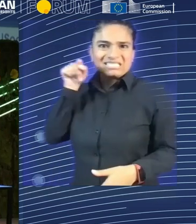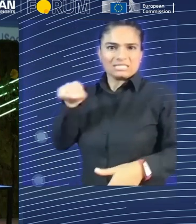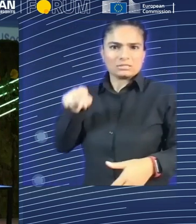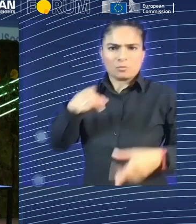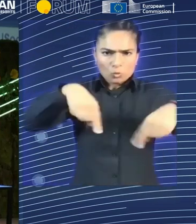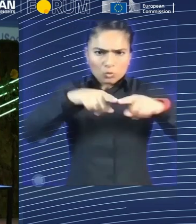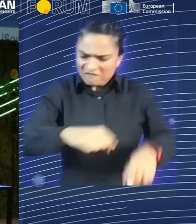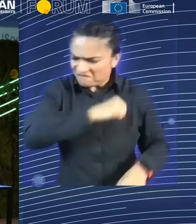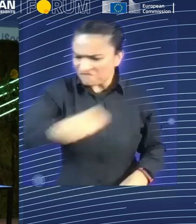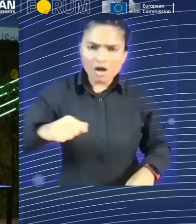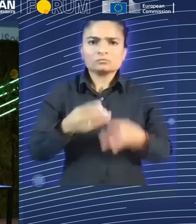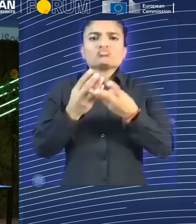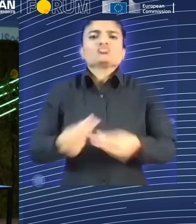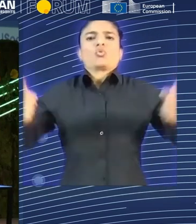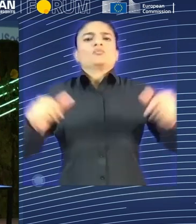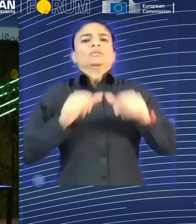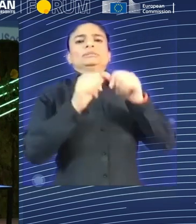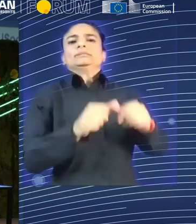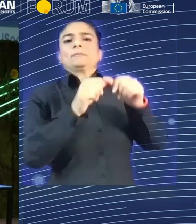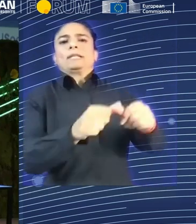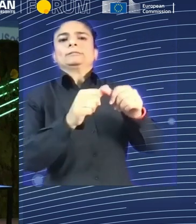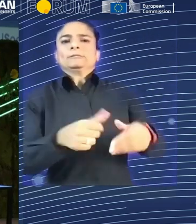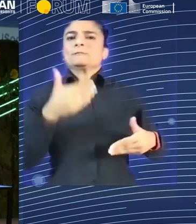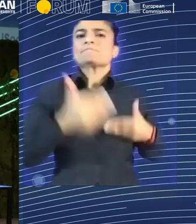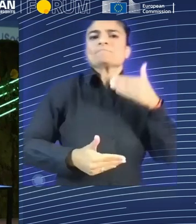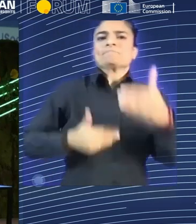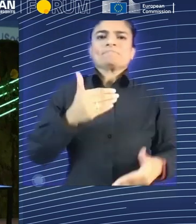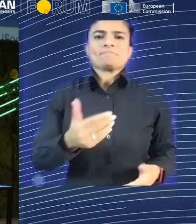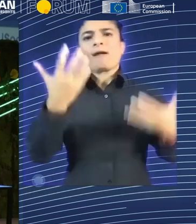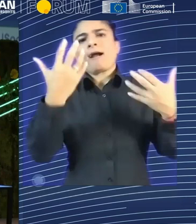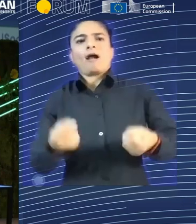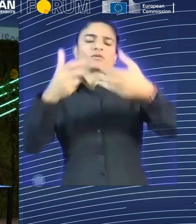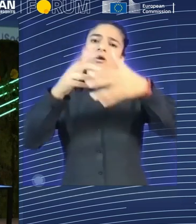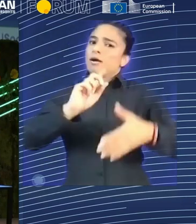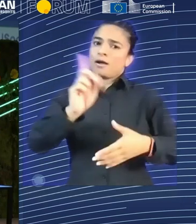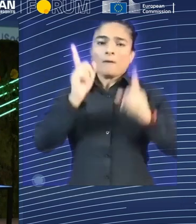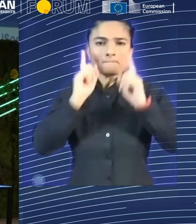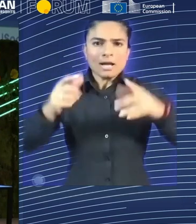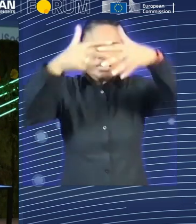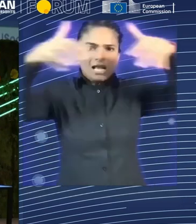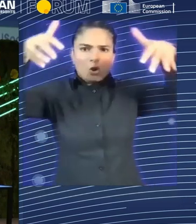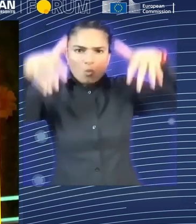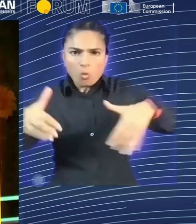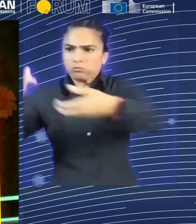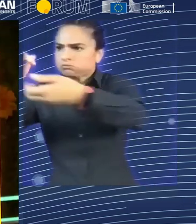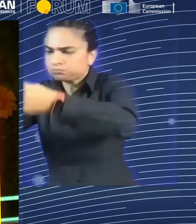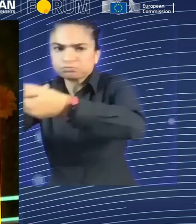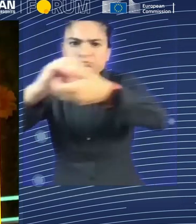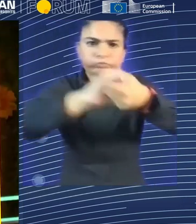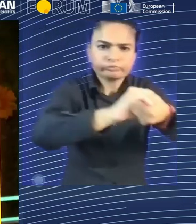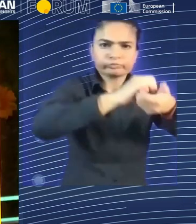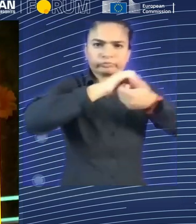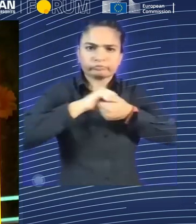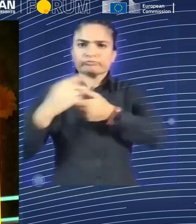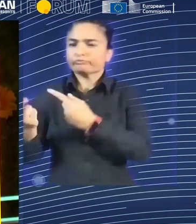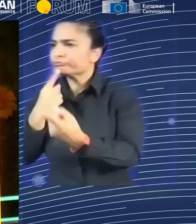collaborative advantage. So you won't be able to solve the energy transition on your own. You need to collaborate. And I think that's